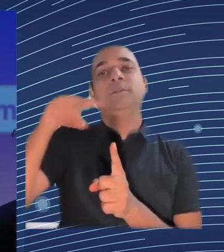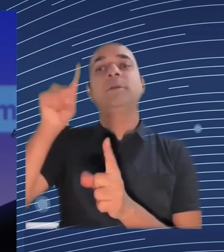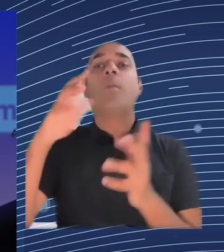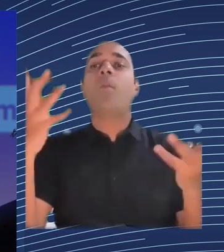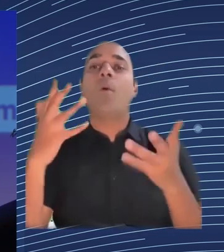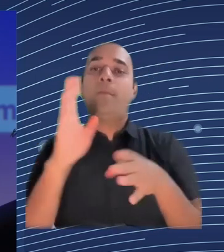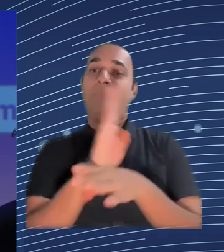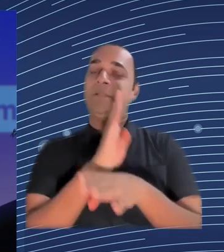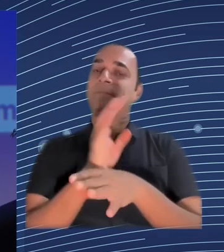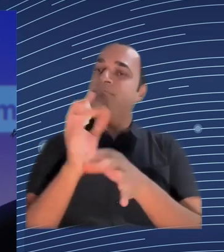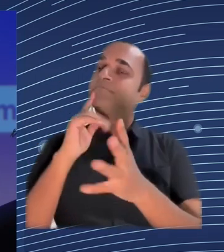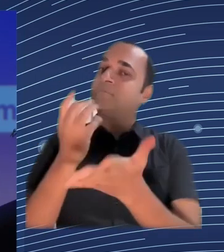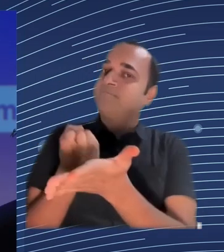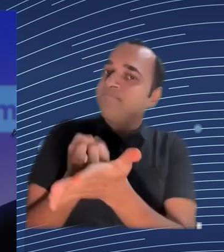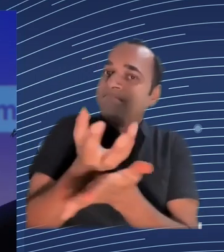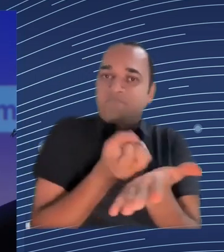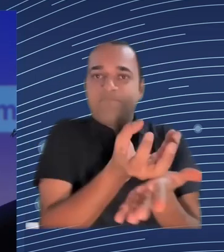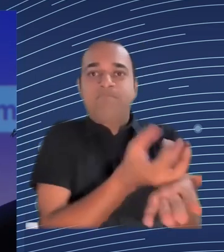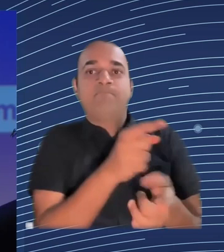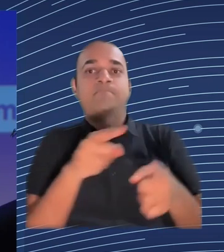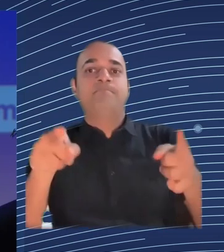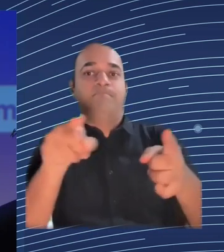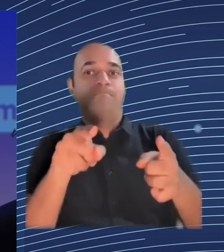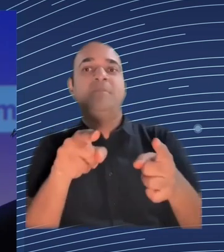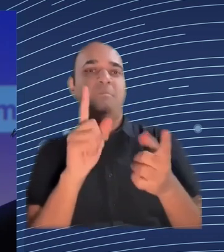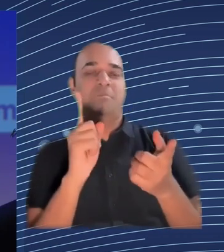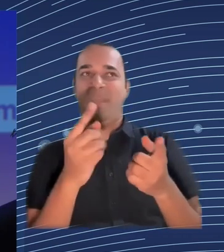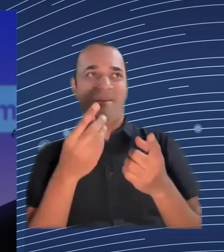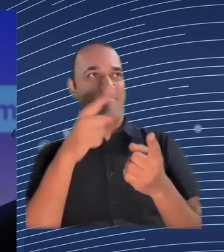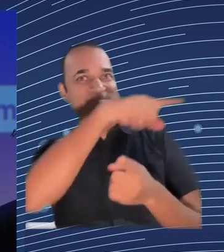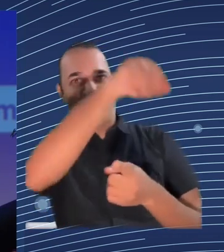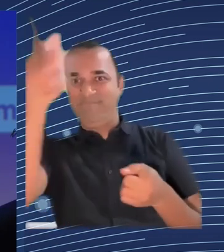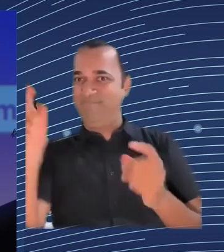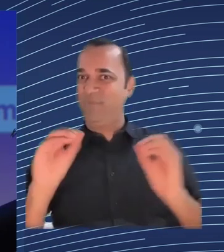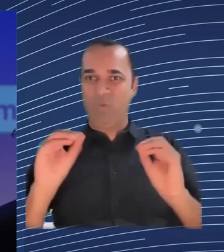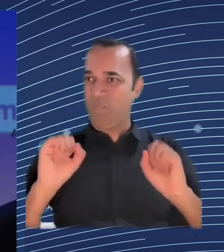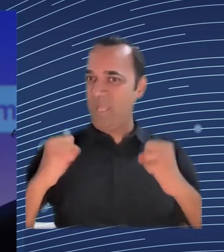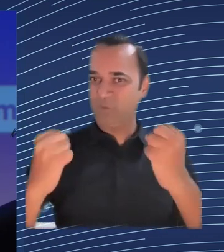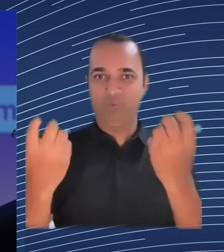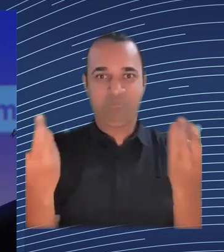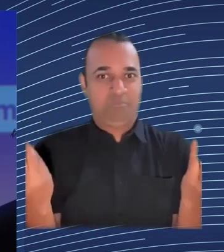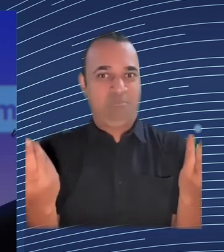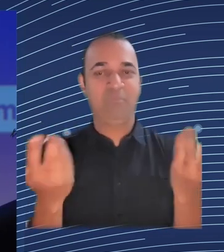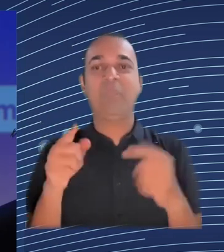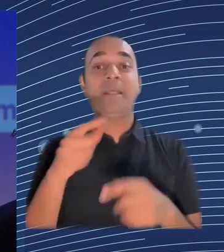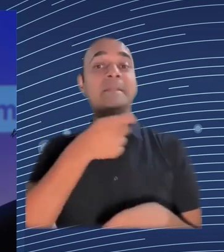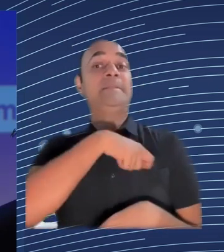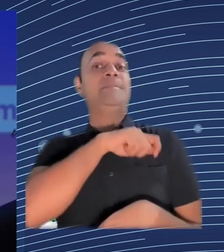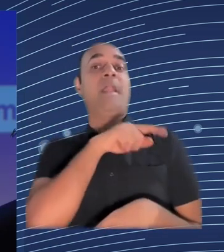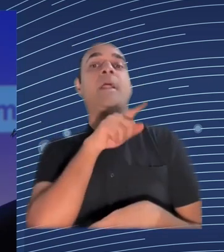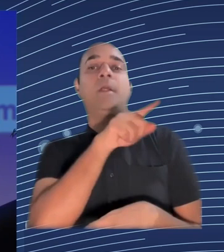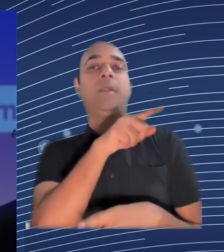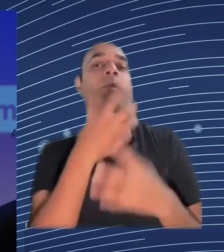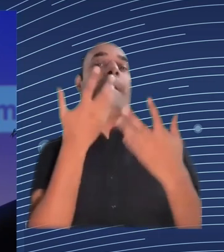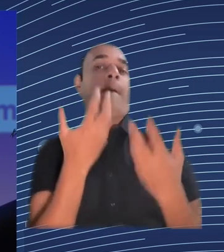Spain two years ago we the government with an agreement of the